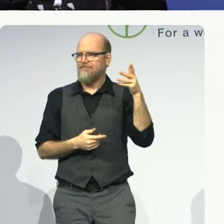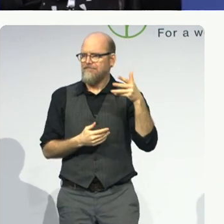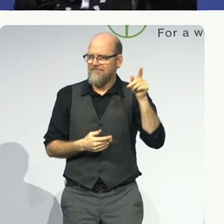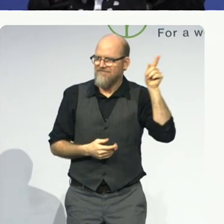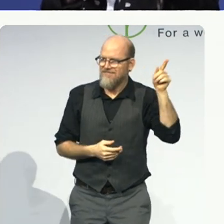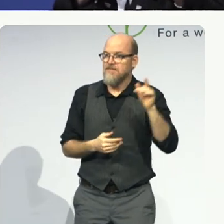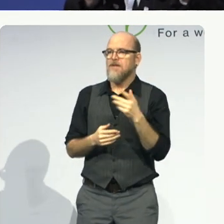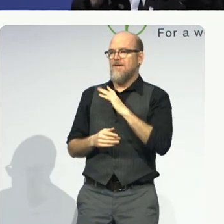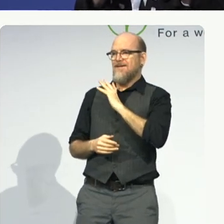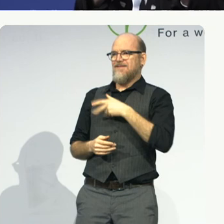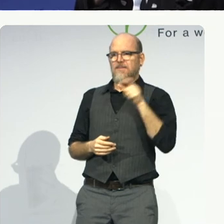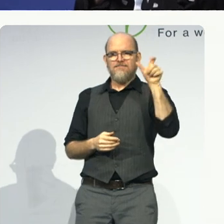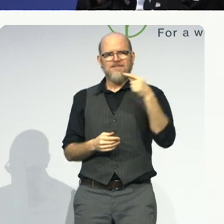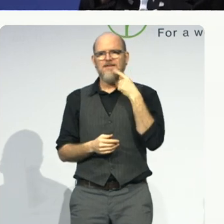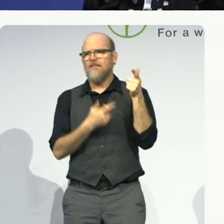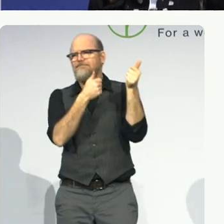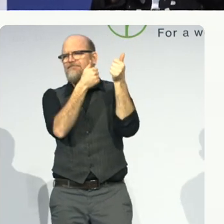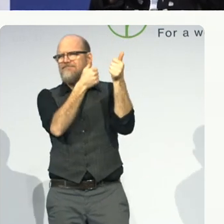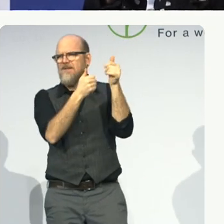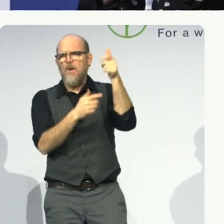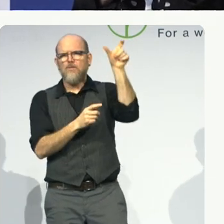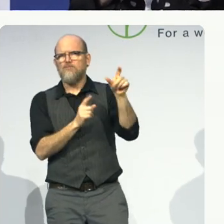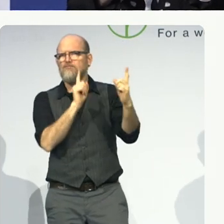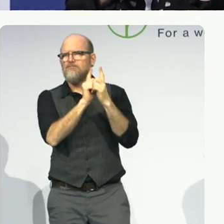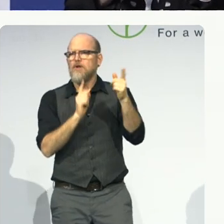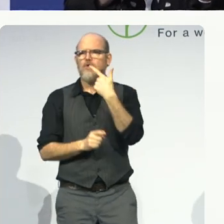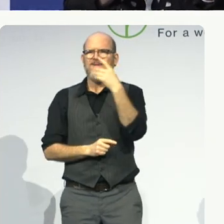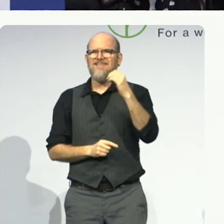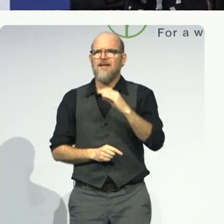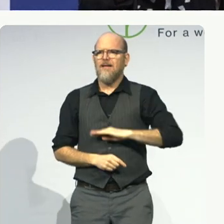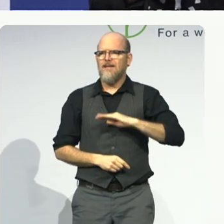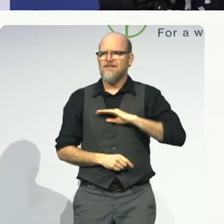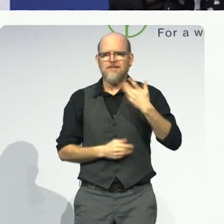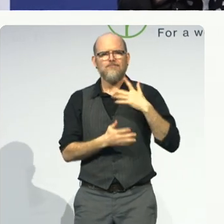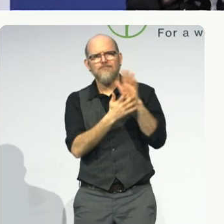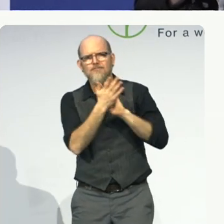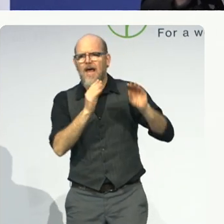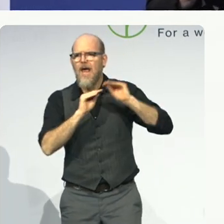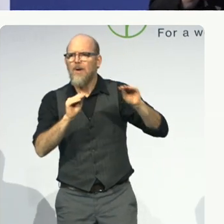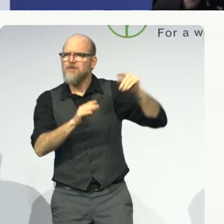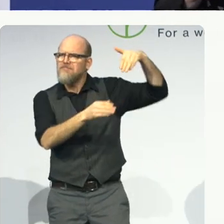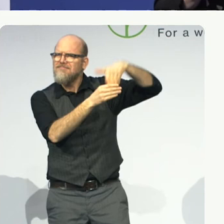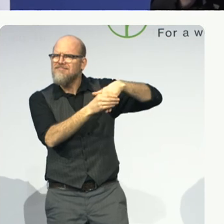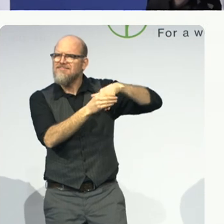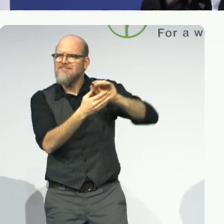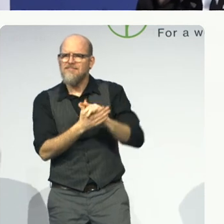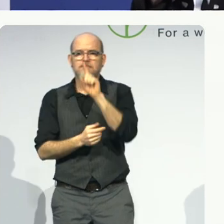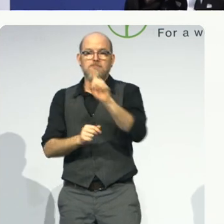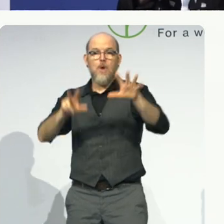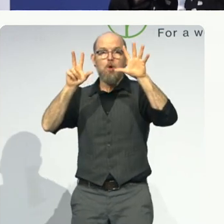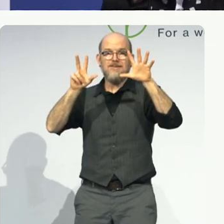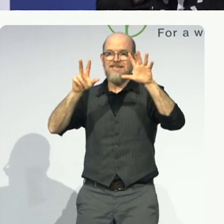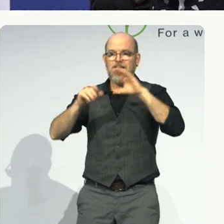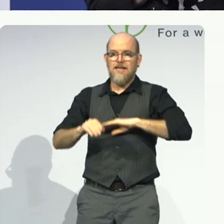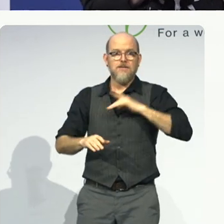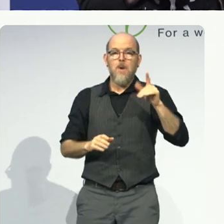Until she was 18, she had no mobility, no speech, because it required moving her vocal